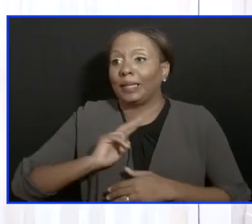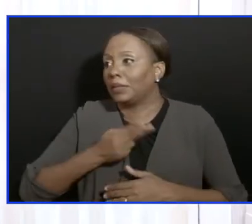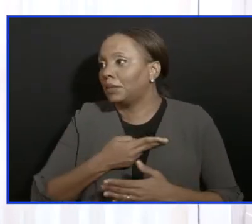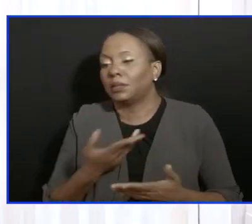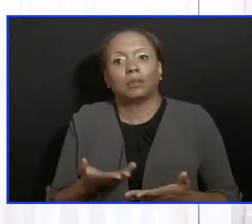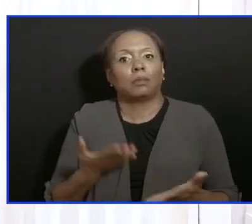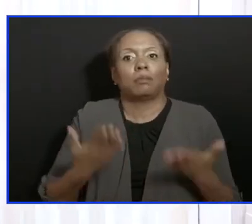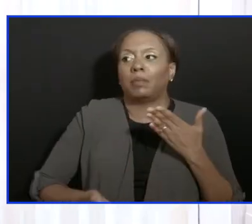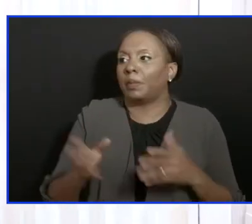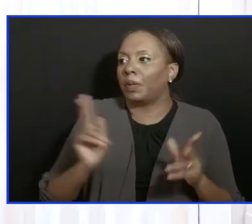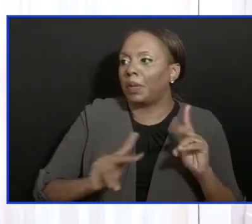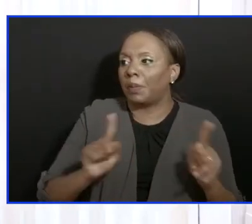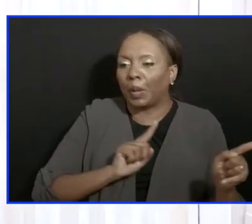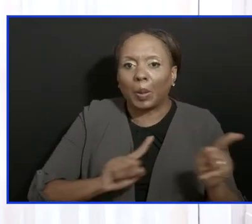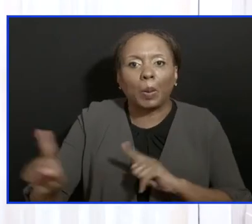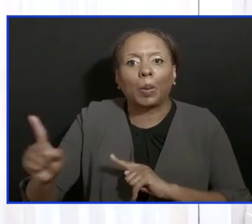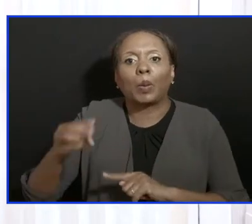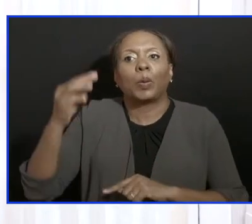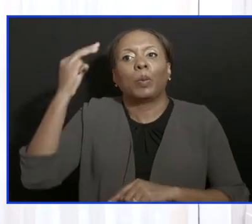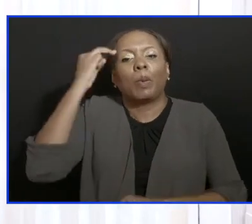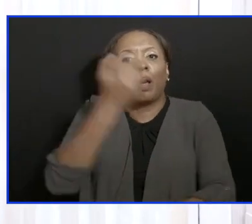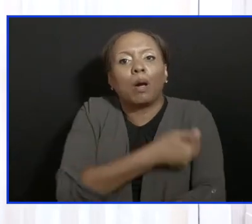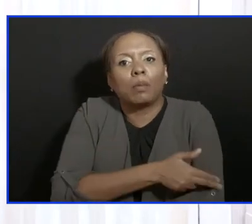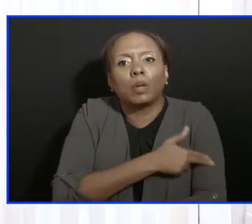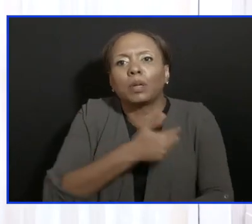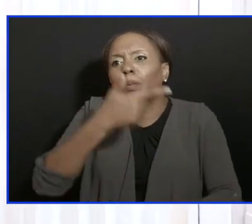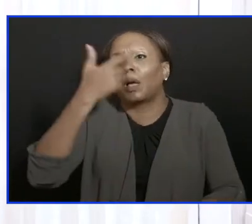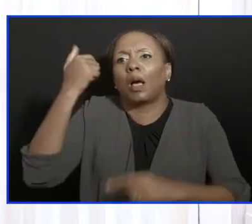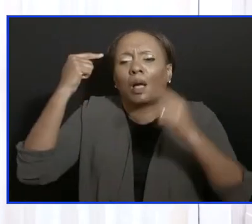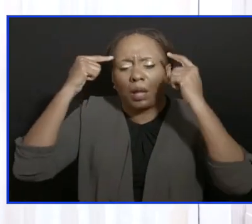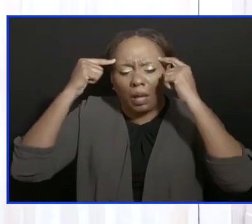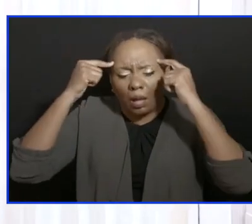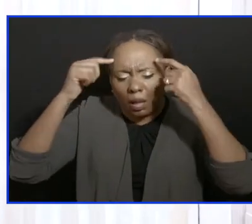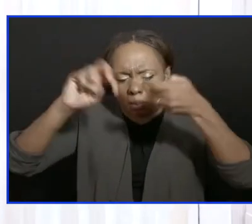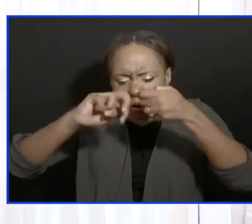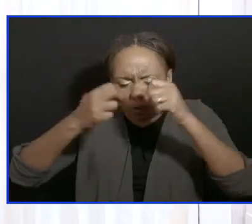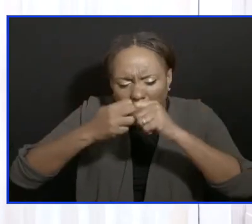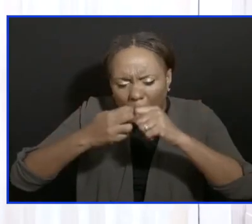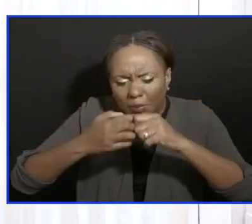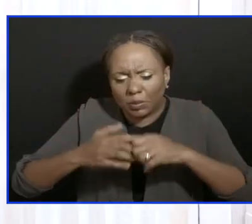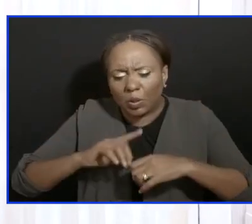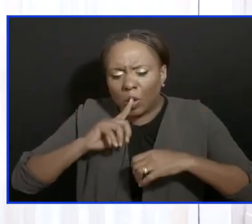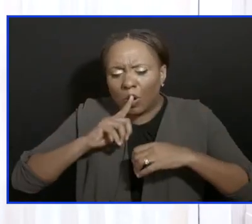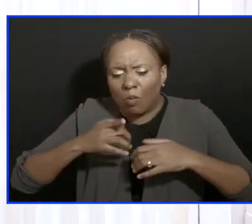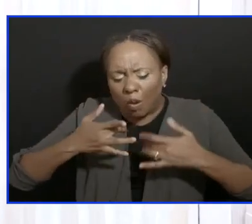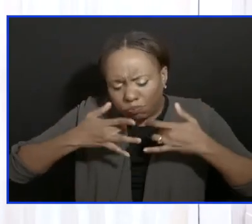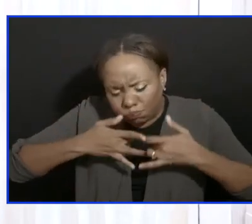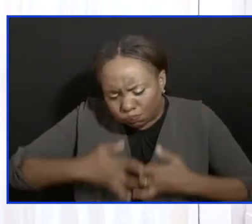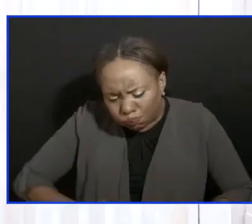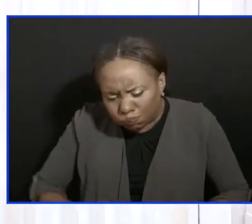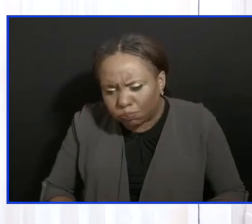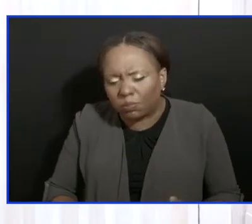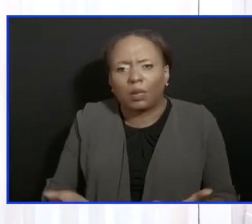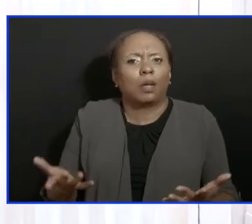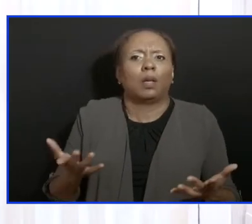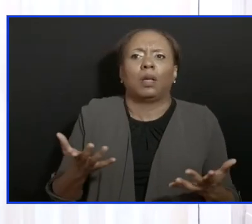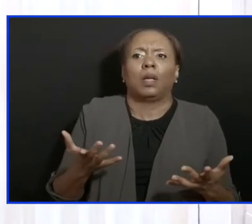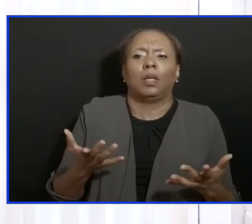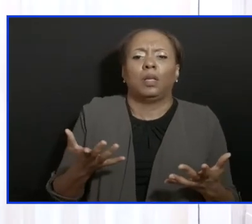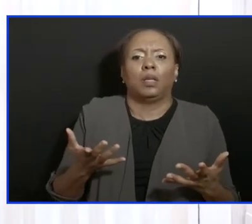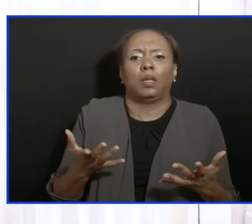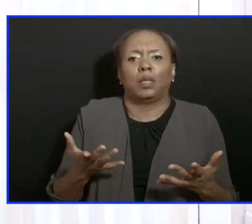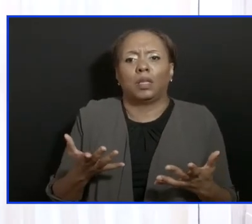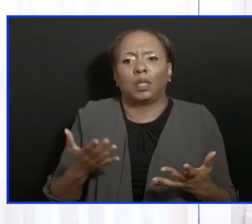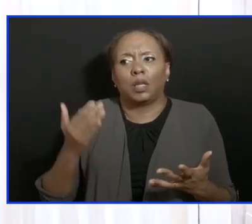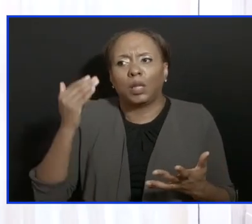hospital with mental problems. So that life was never meant to be promised as a rose garden. You understand? Remember